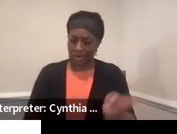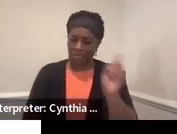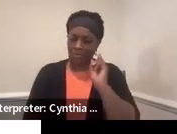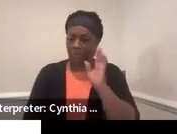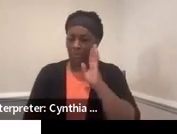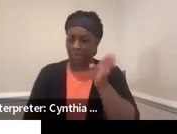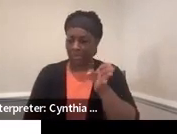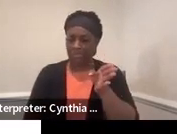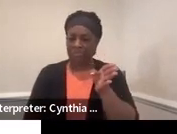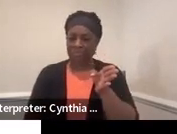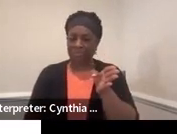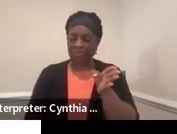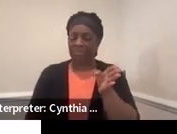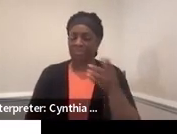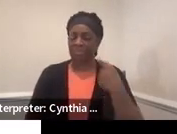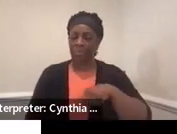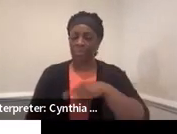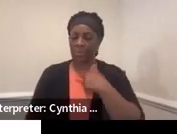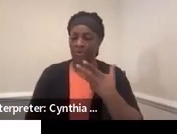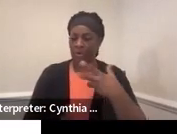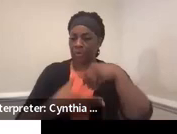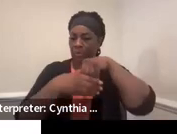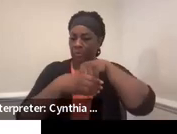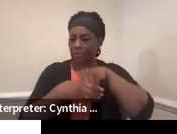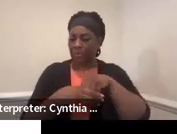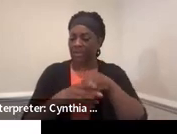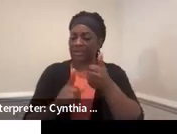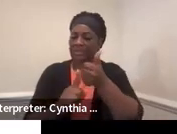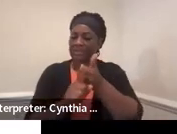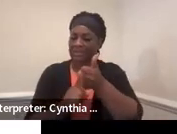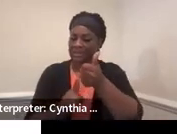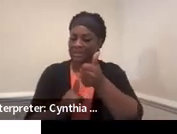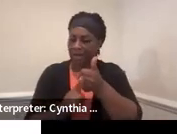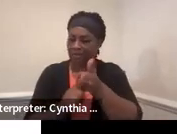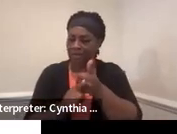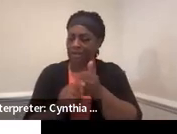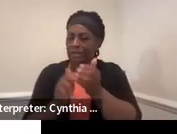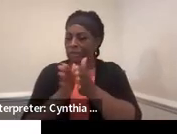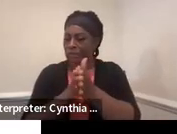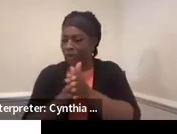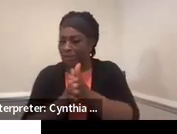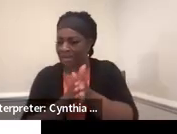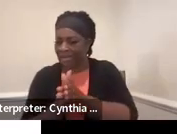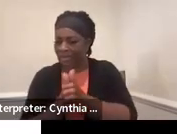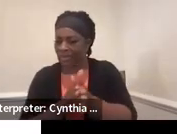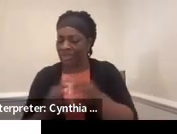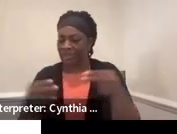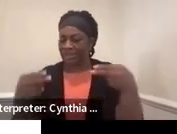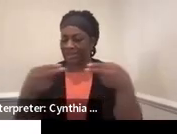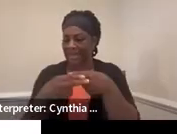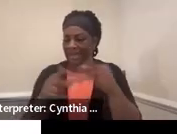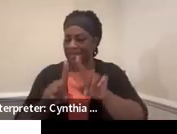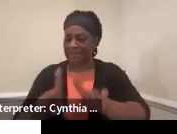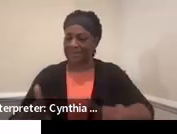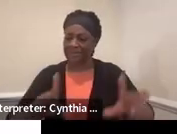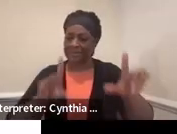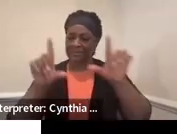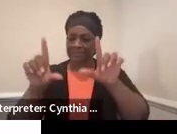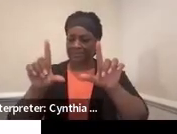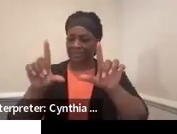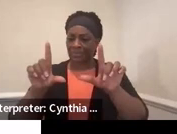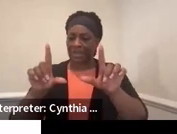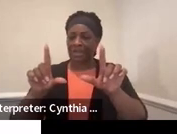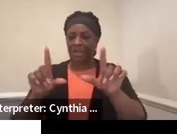So we also are including some self-determination slides in the very beginning today. And I should have